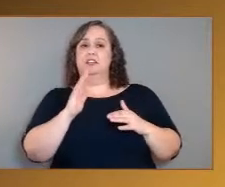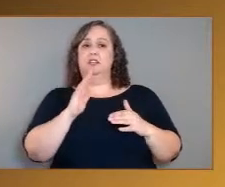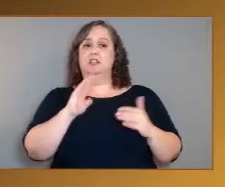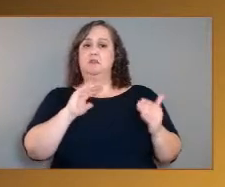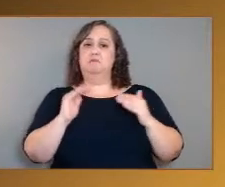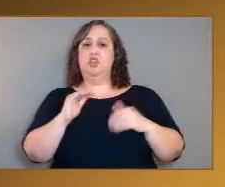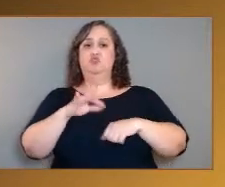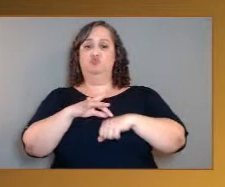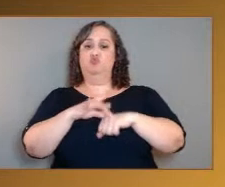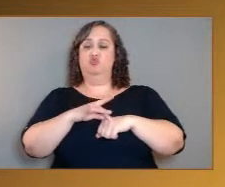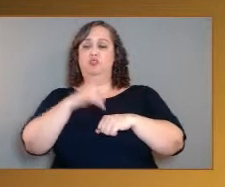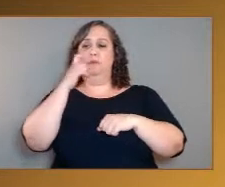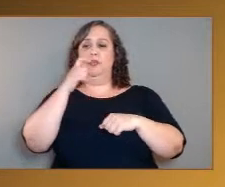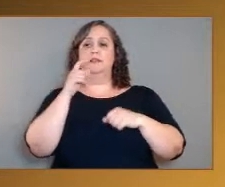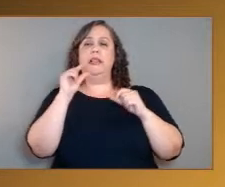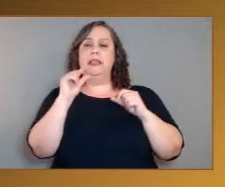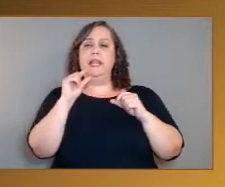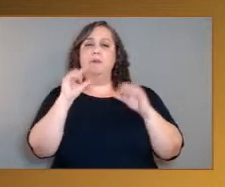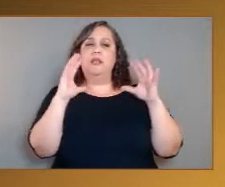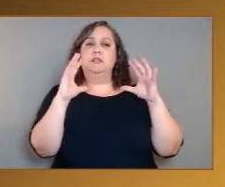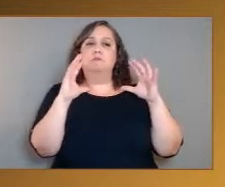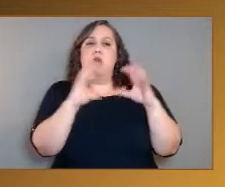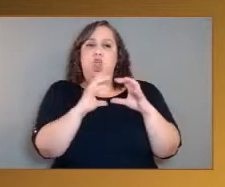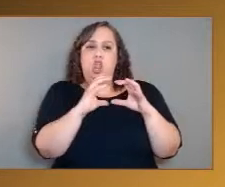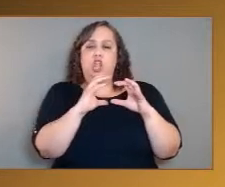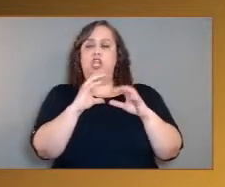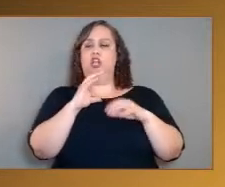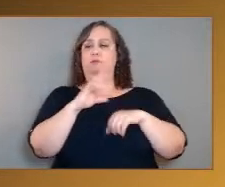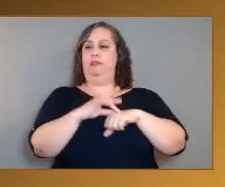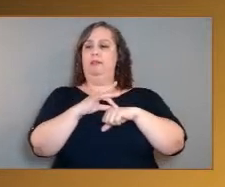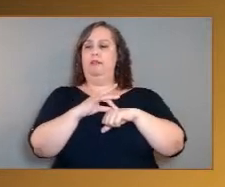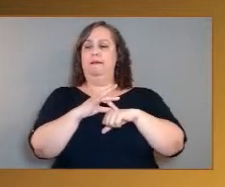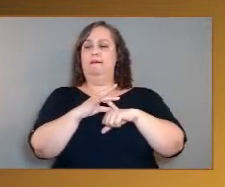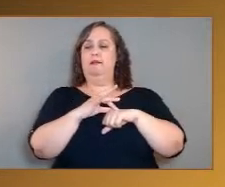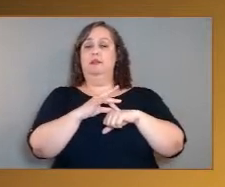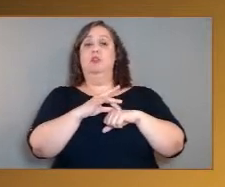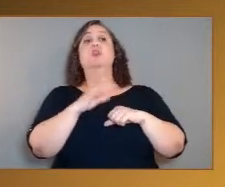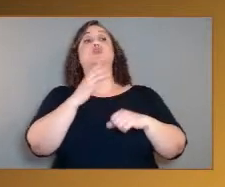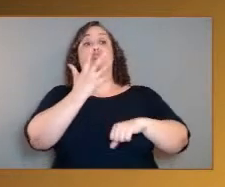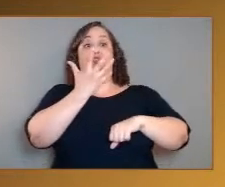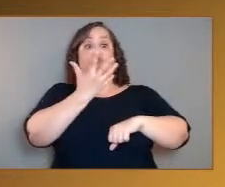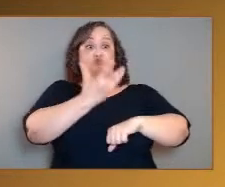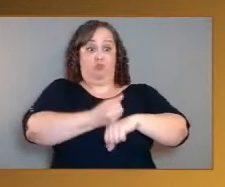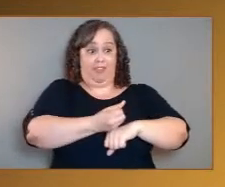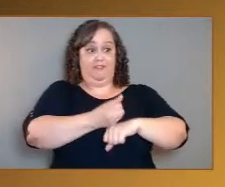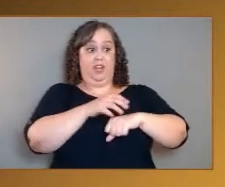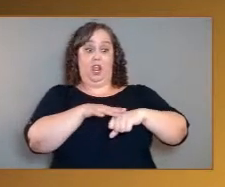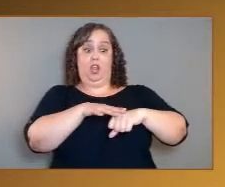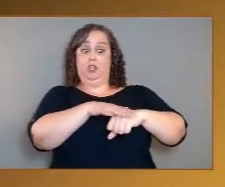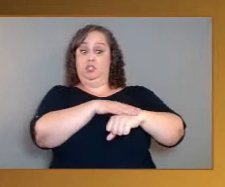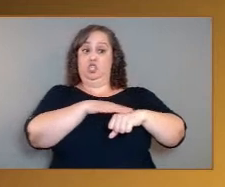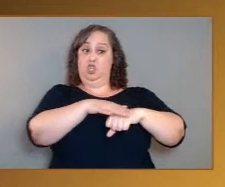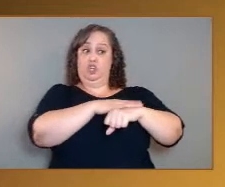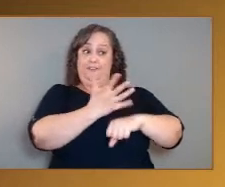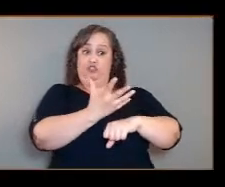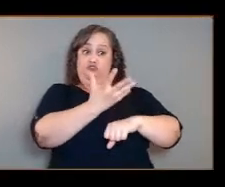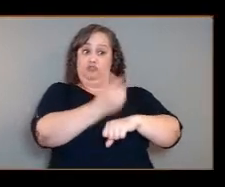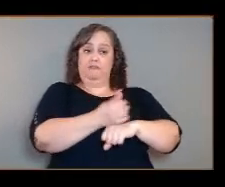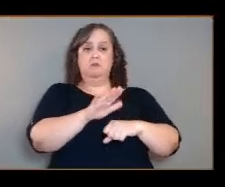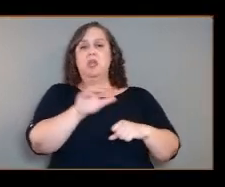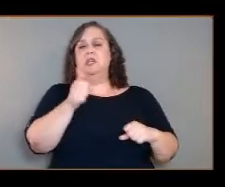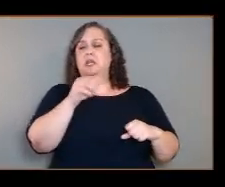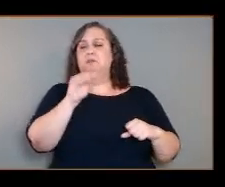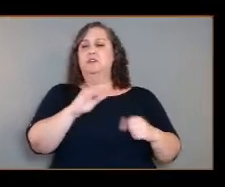is a slightly smaller planet. So the gravity at the surface is about 10% less than on Earth.